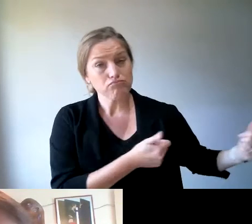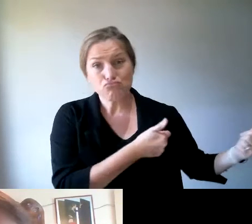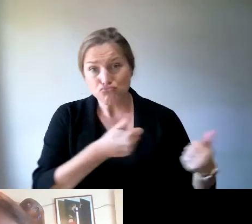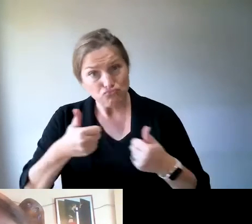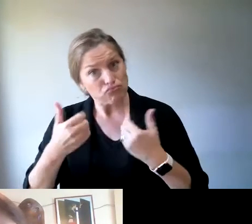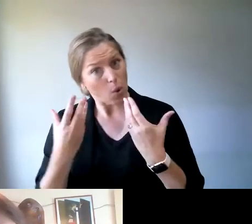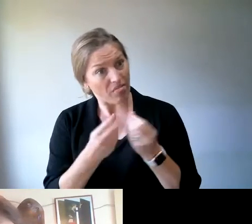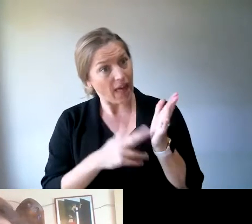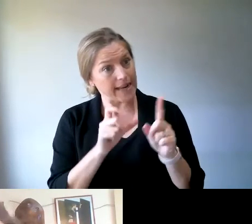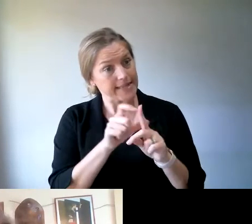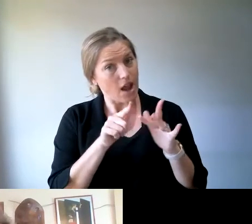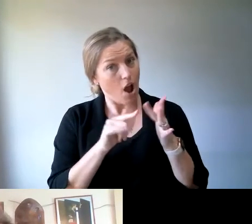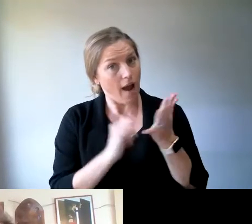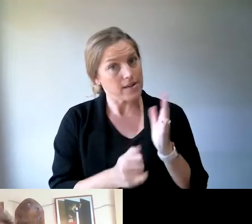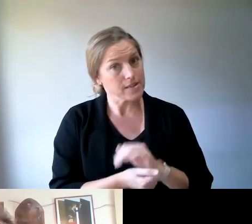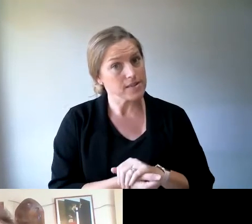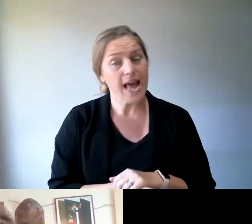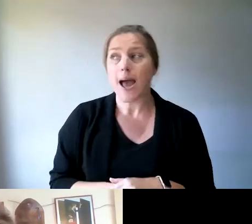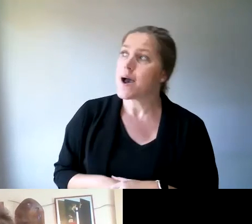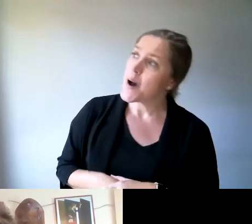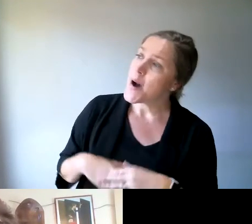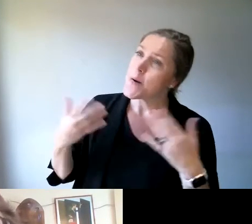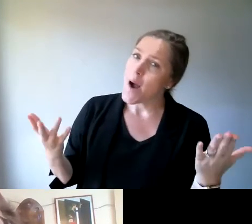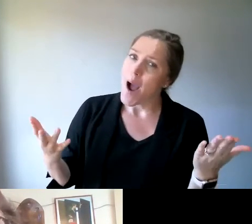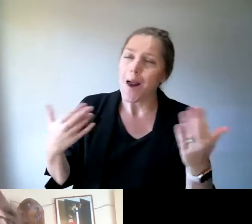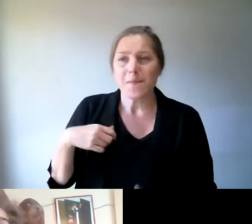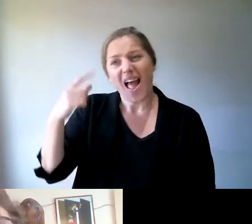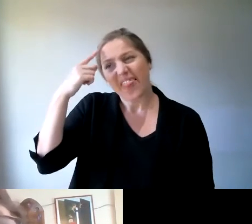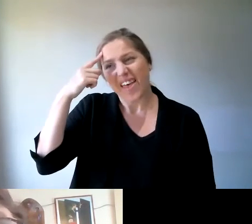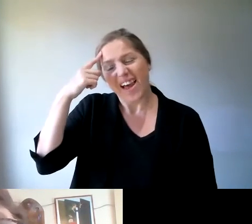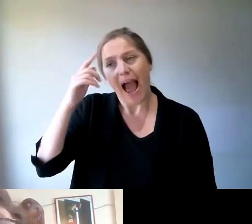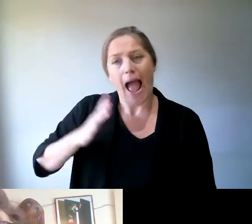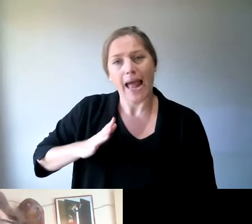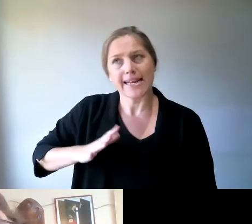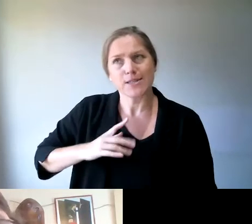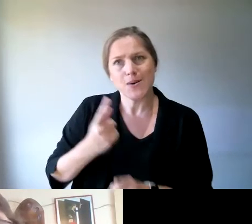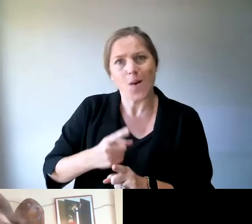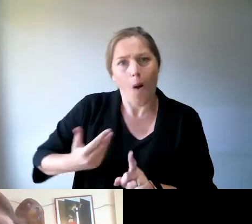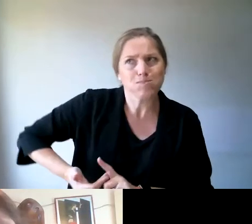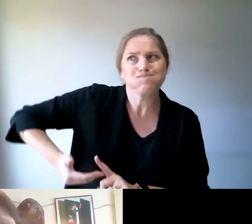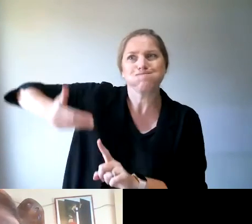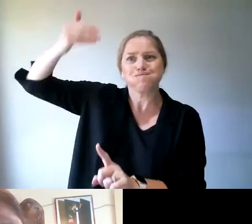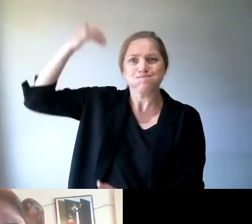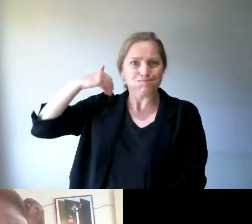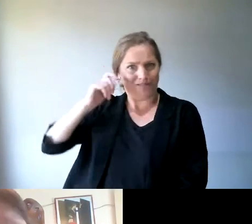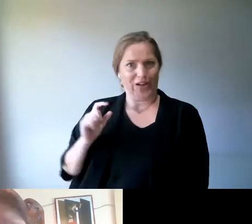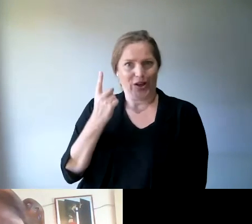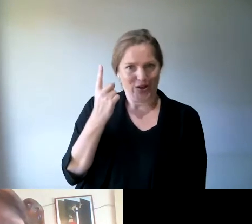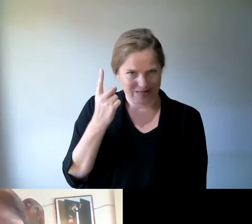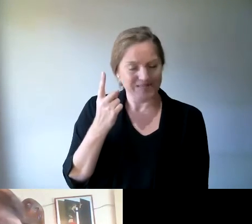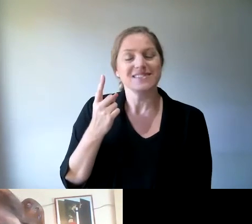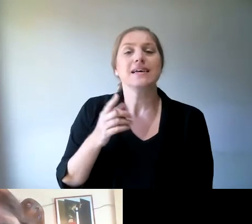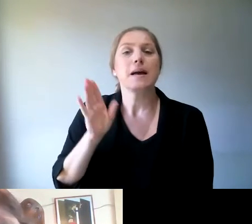Well, I suppose I'd better go back further than the NDIS because I wasn't in a, I didn't have an